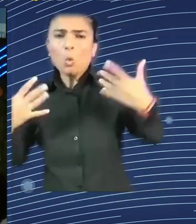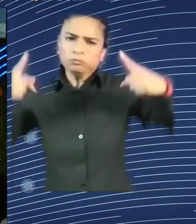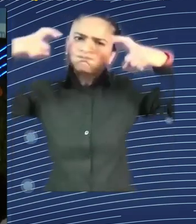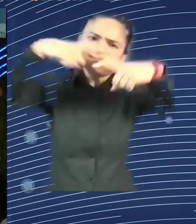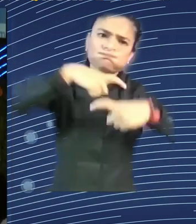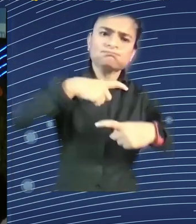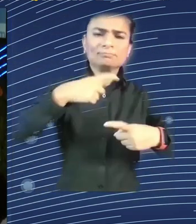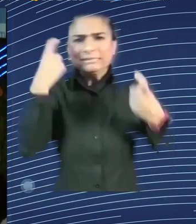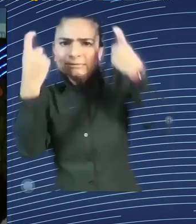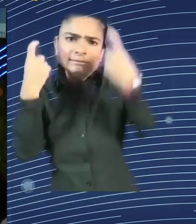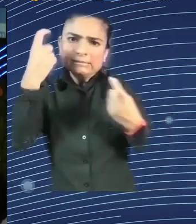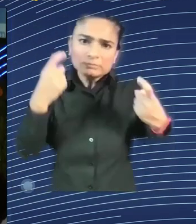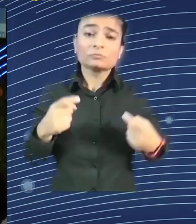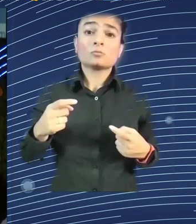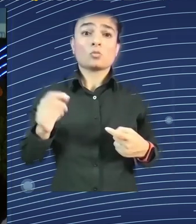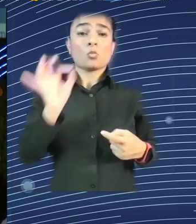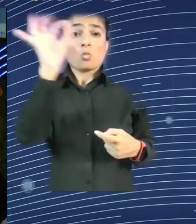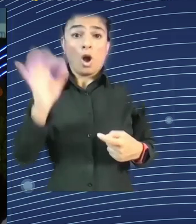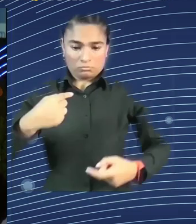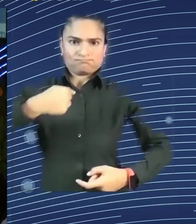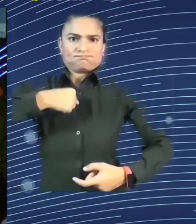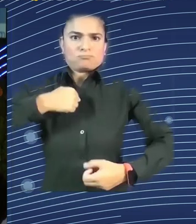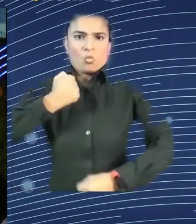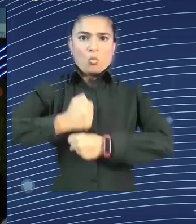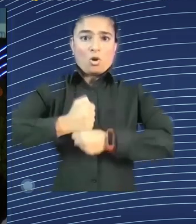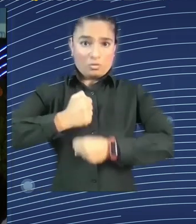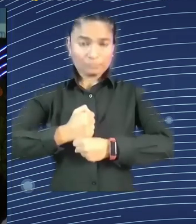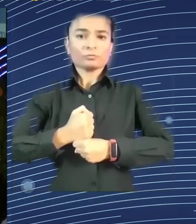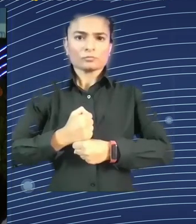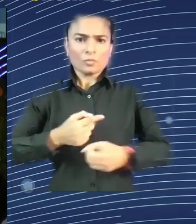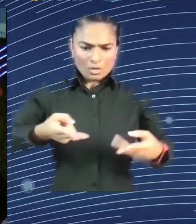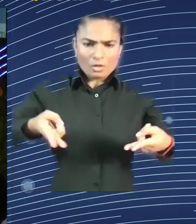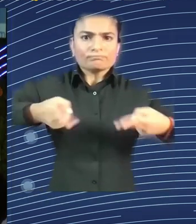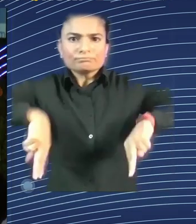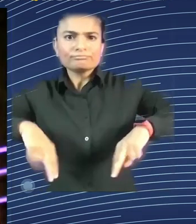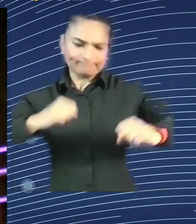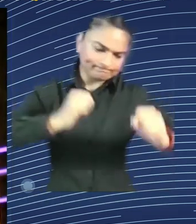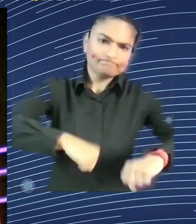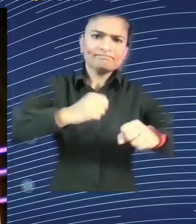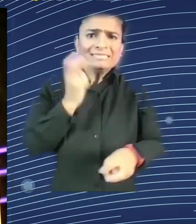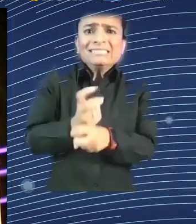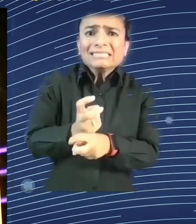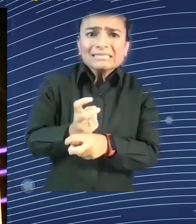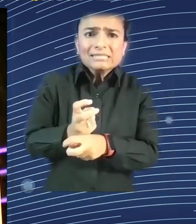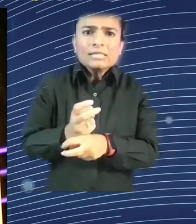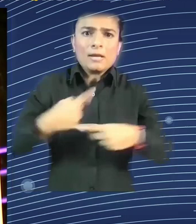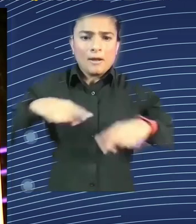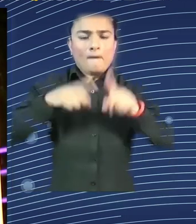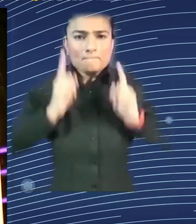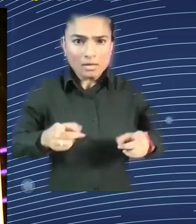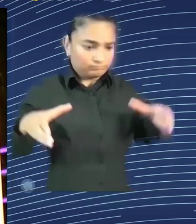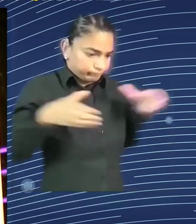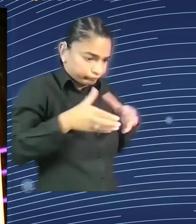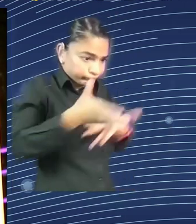they have to agree among themselves unanimously, which is... Well, we know that